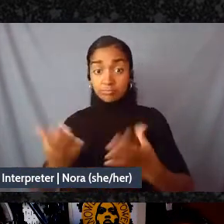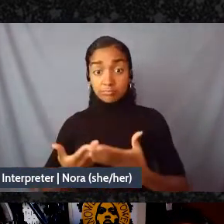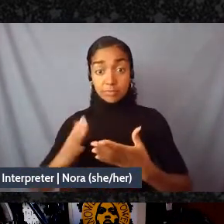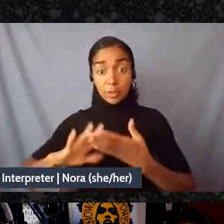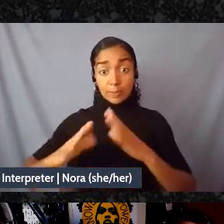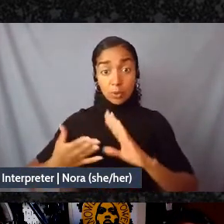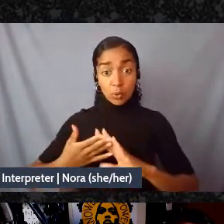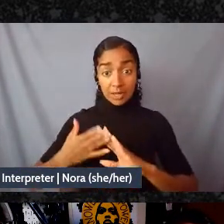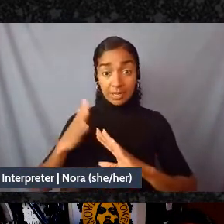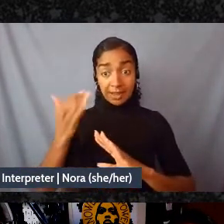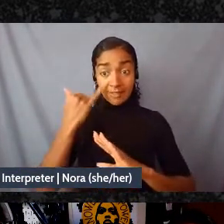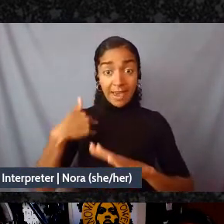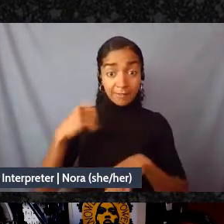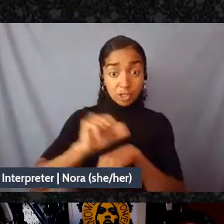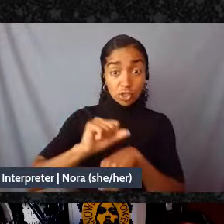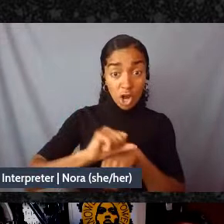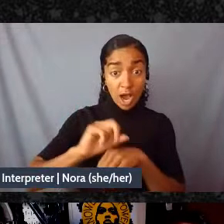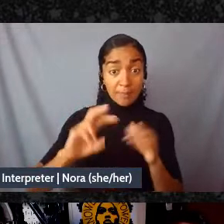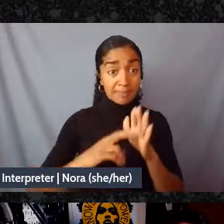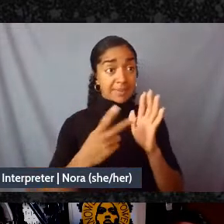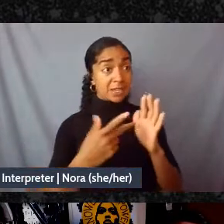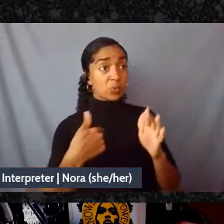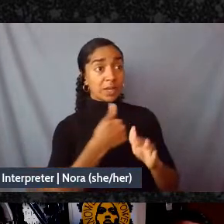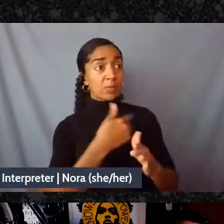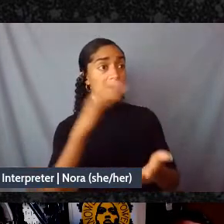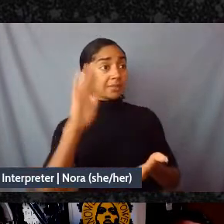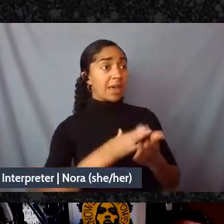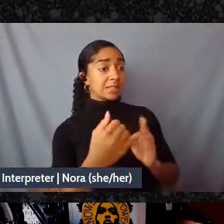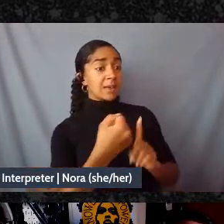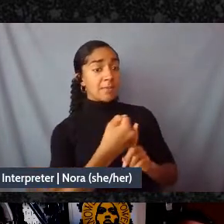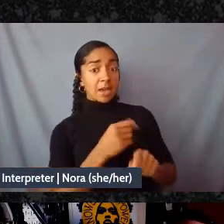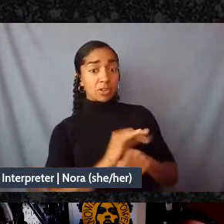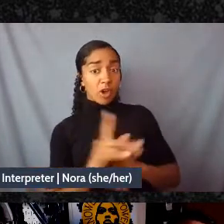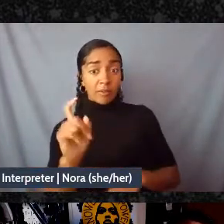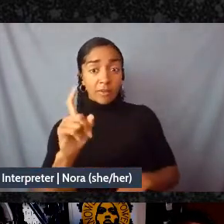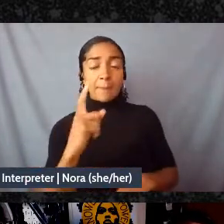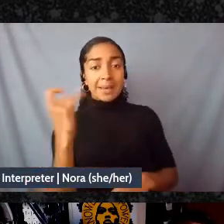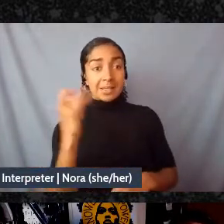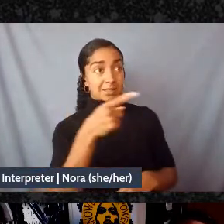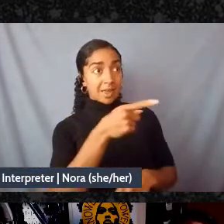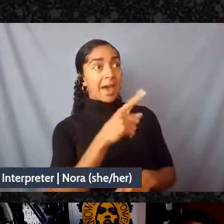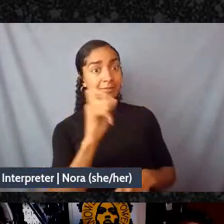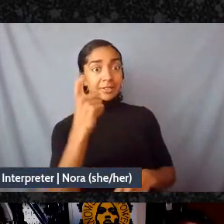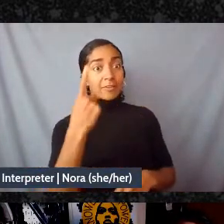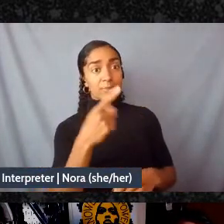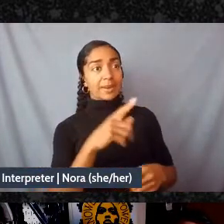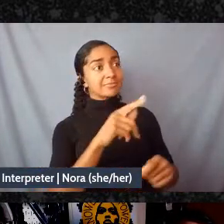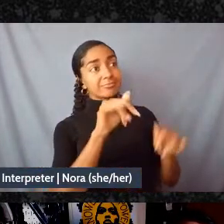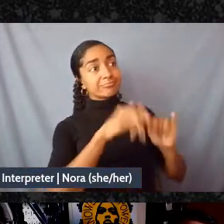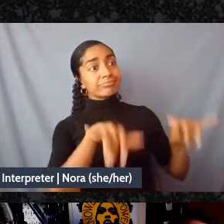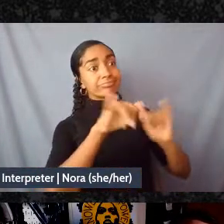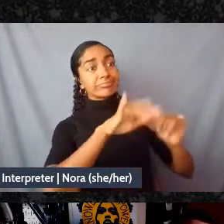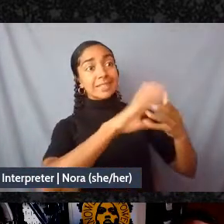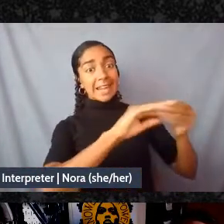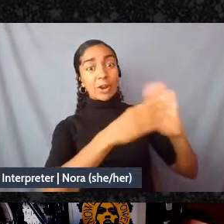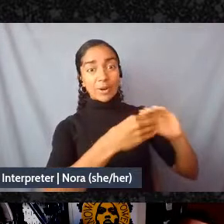you know the answers would be the solutions would be and so we have we can extend those questions to